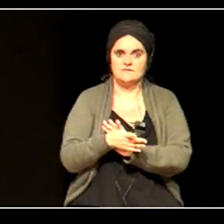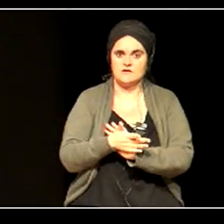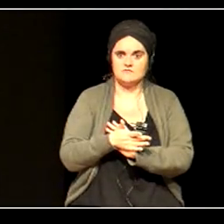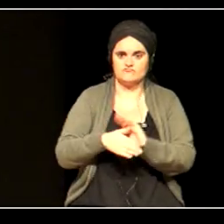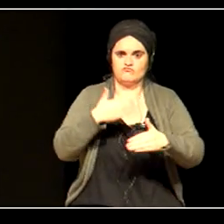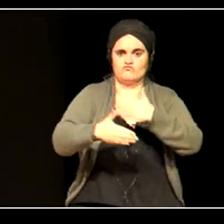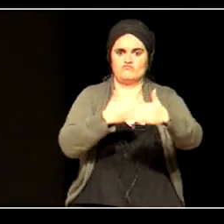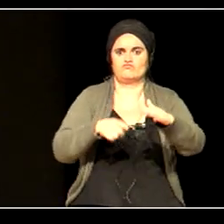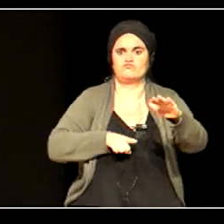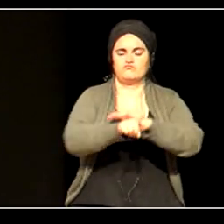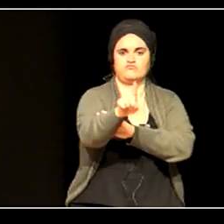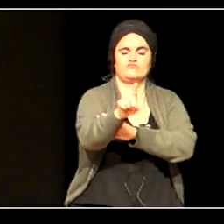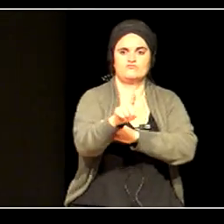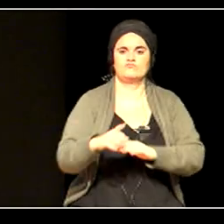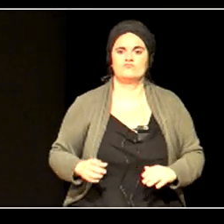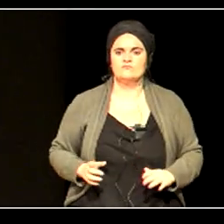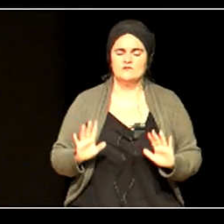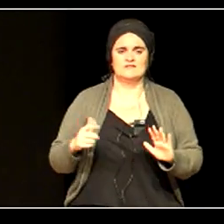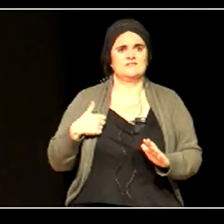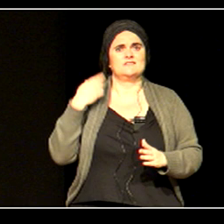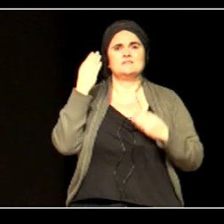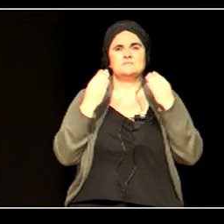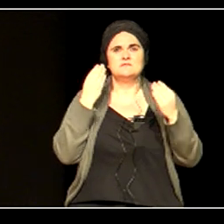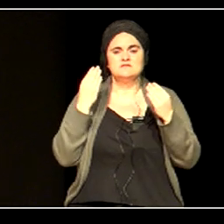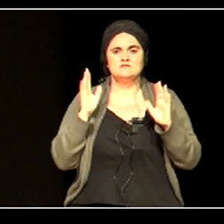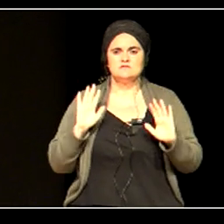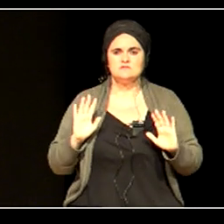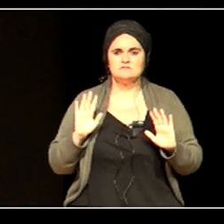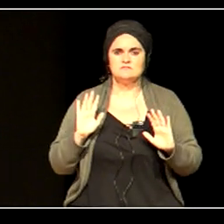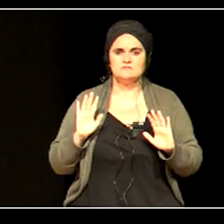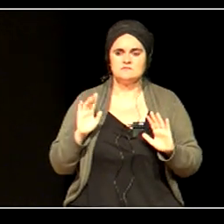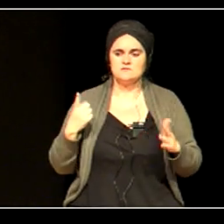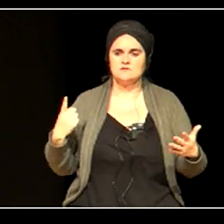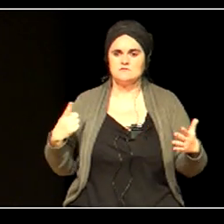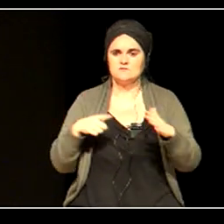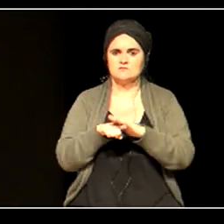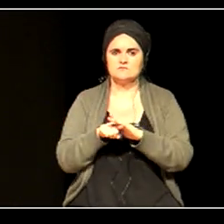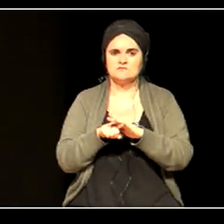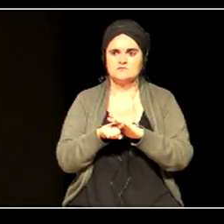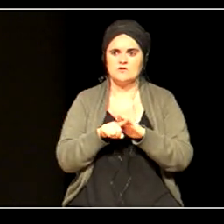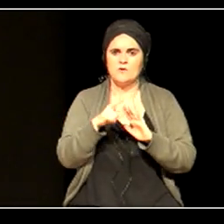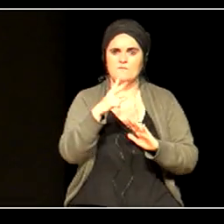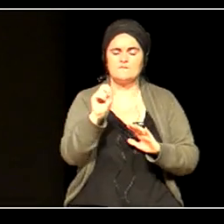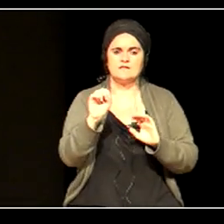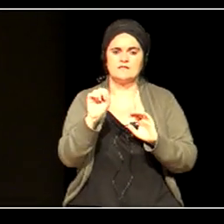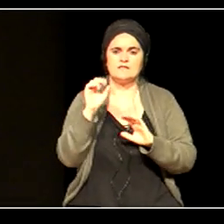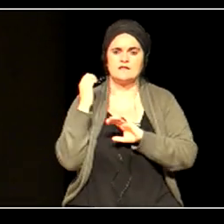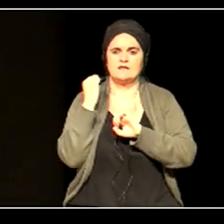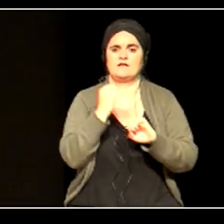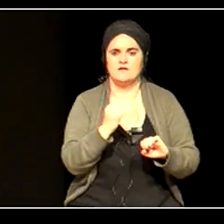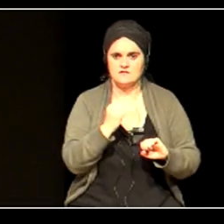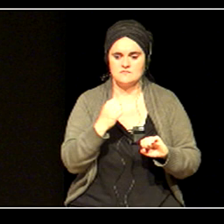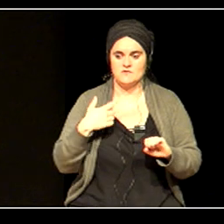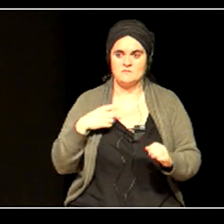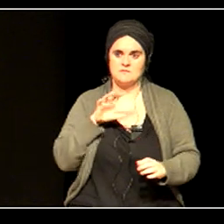okay, the Index for Inclusion is 20 years old. My country is a lot older, and yet we haven't solved